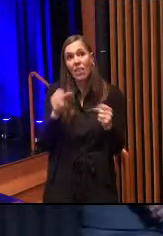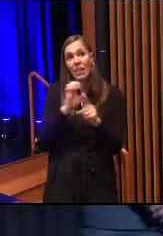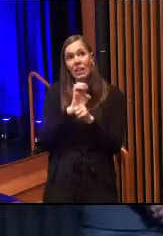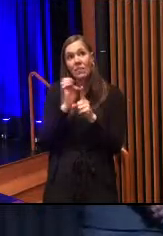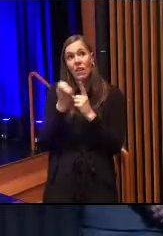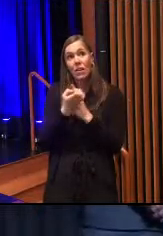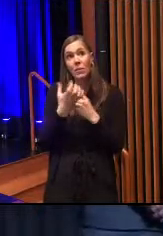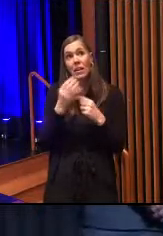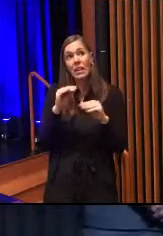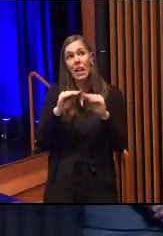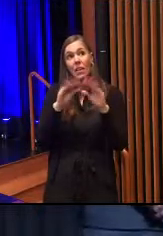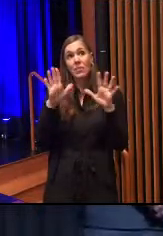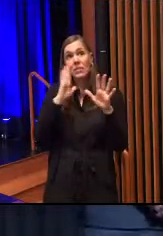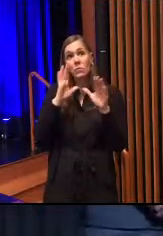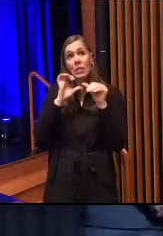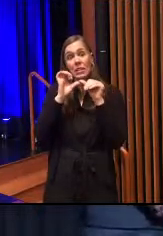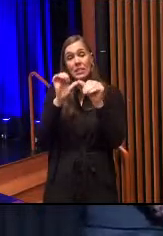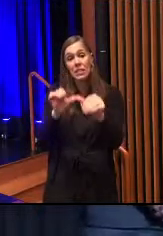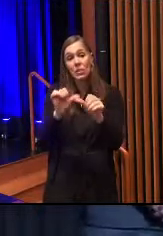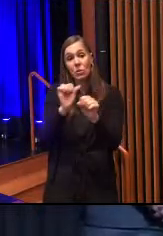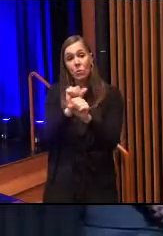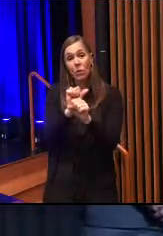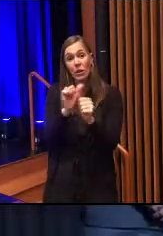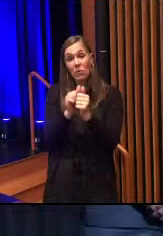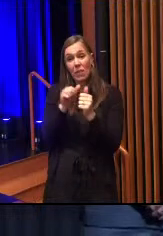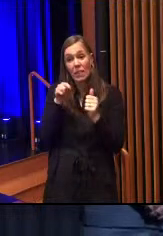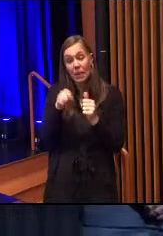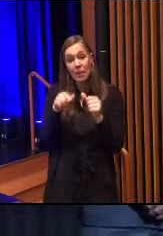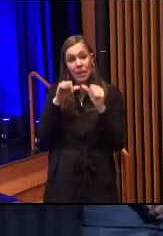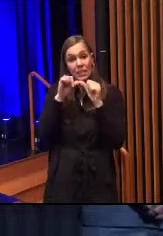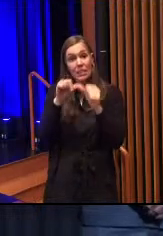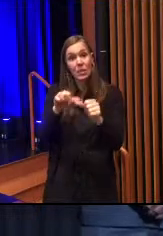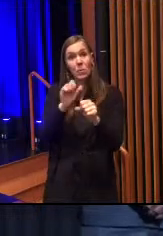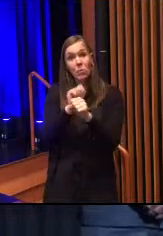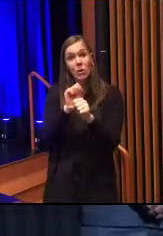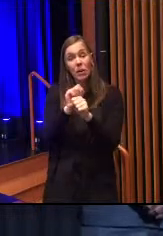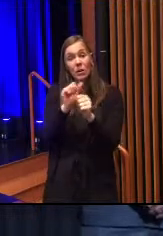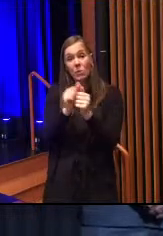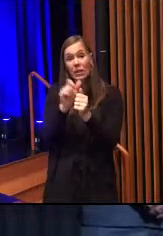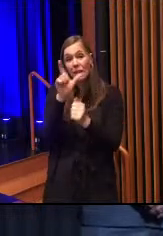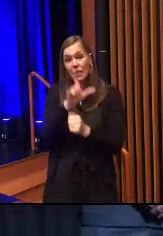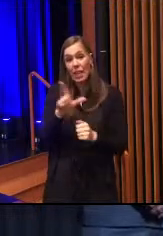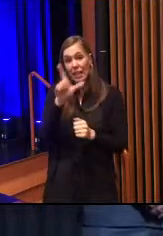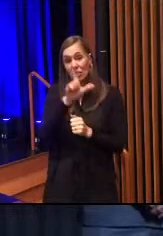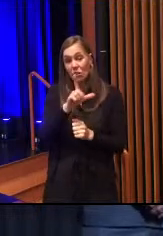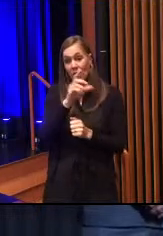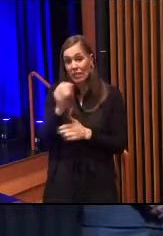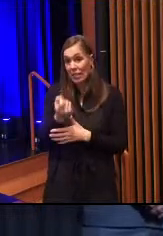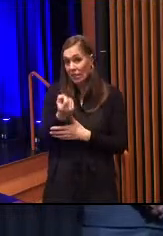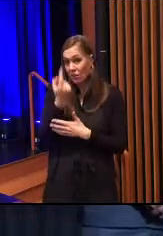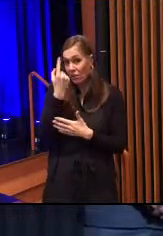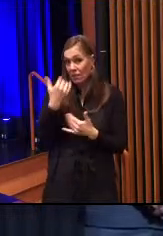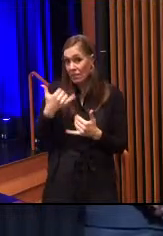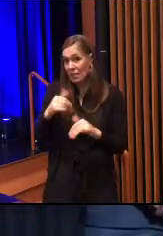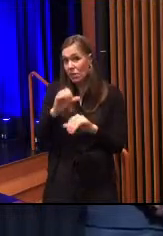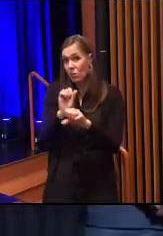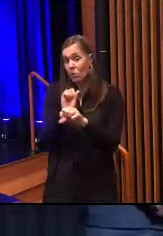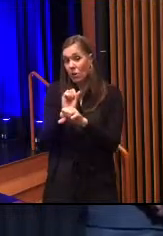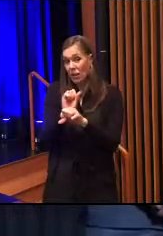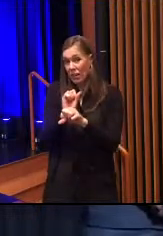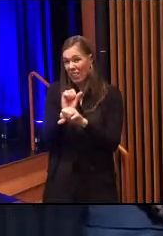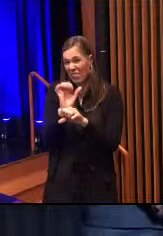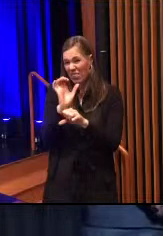obviously I will continue working with him to continue working with Lancaster to understand that they're still working on those